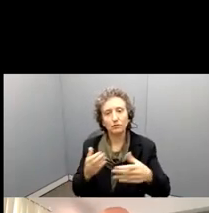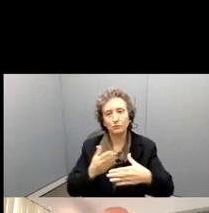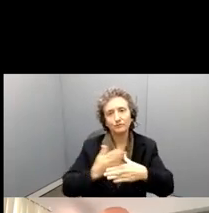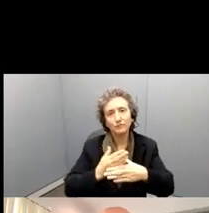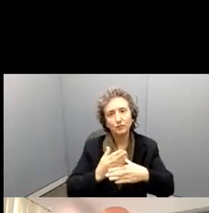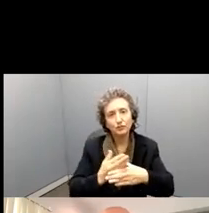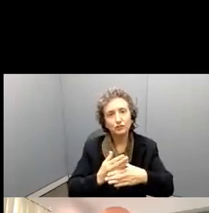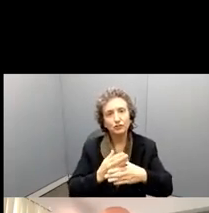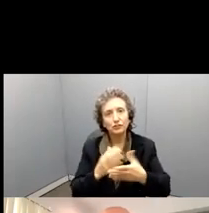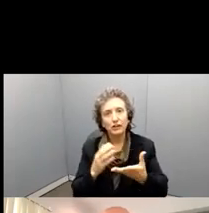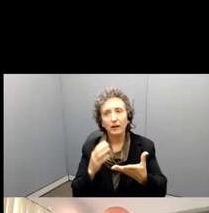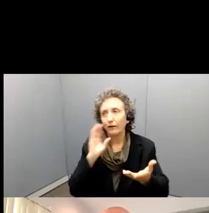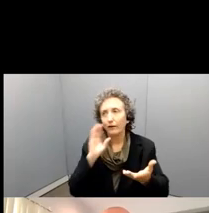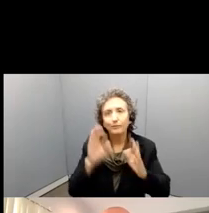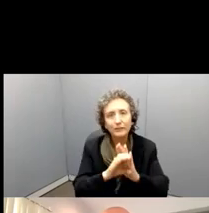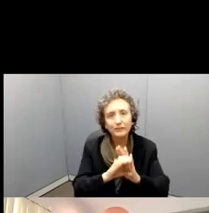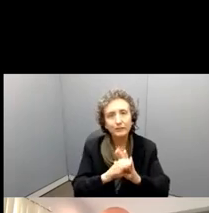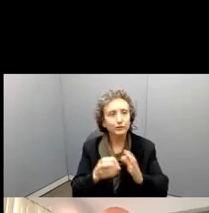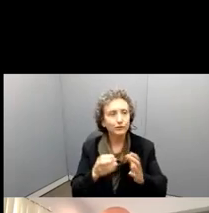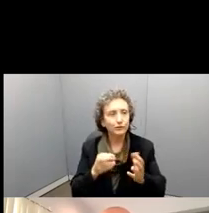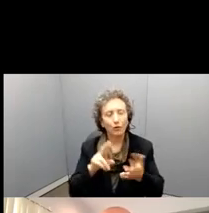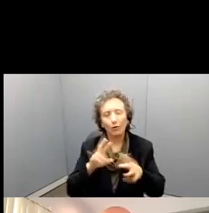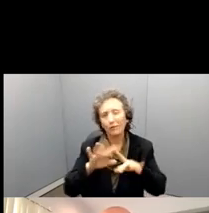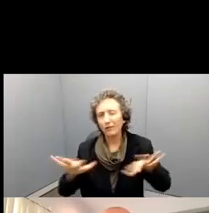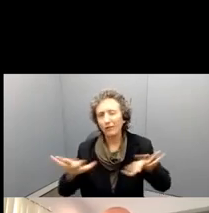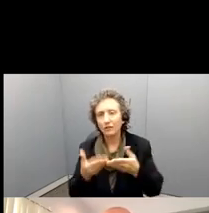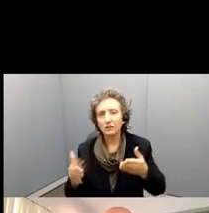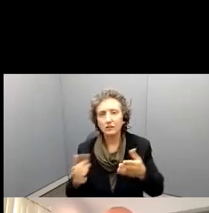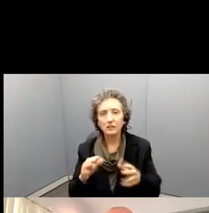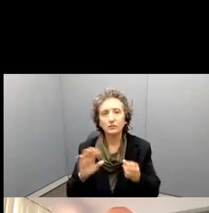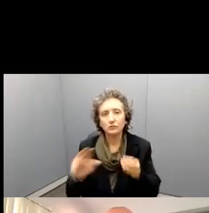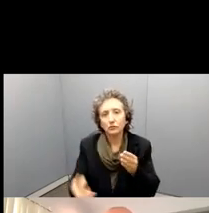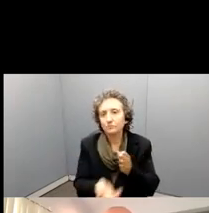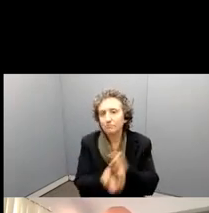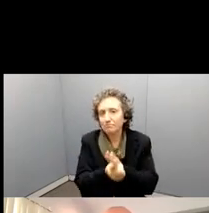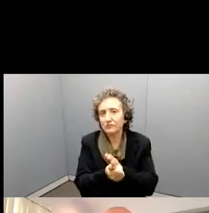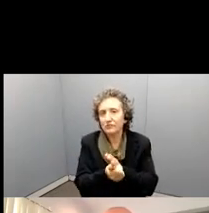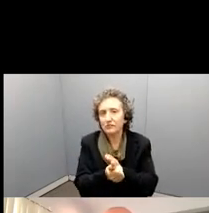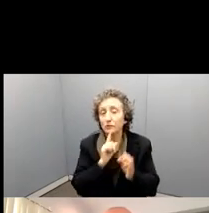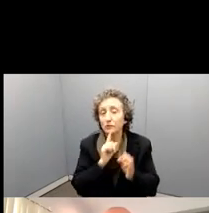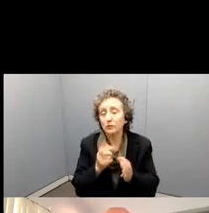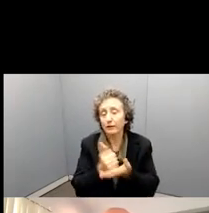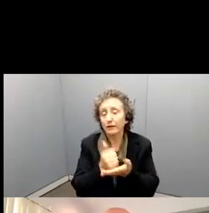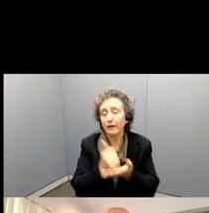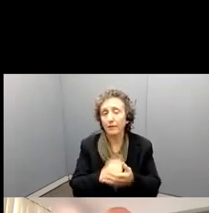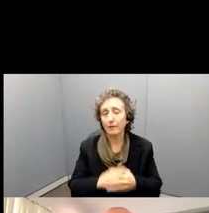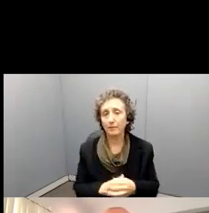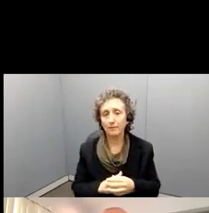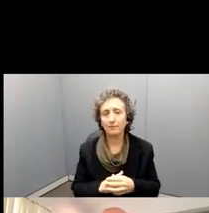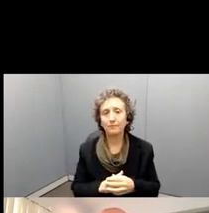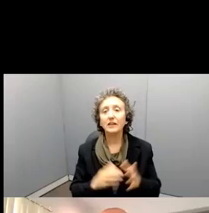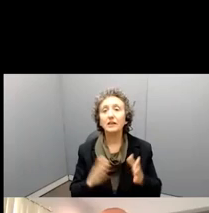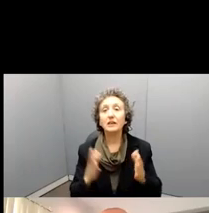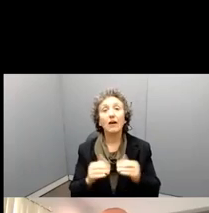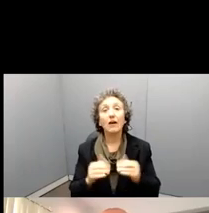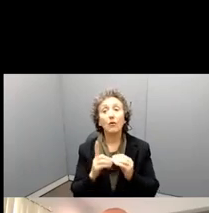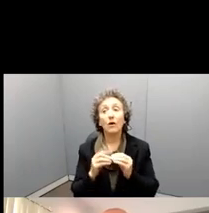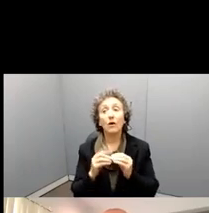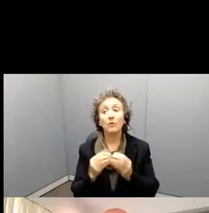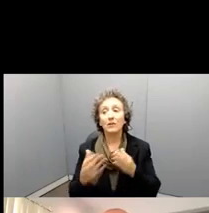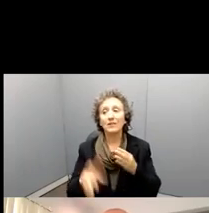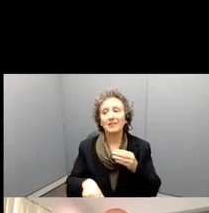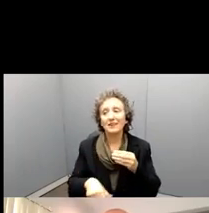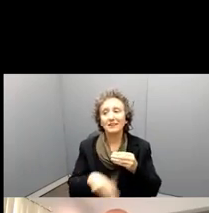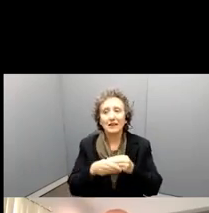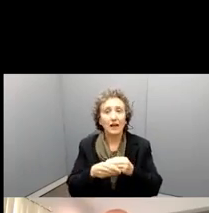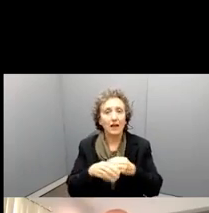if it's pictures of things, things of that nature, that's very helpful. One thing I will add though, too, though, just as sort of a cautionary note,